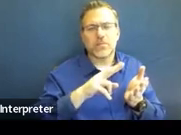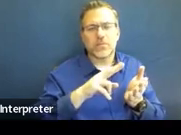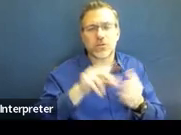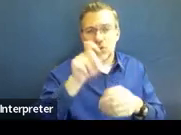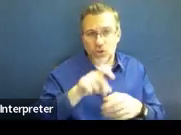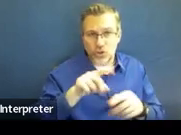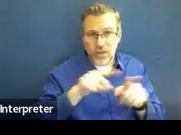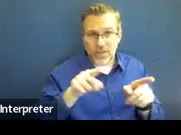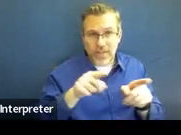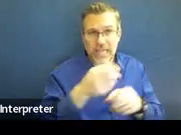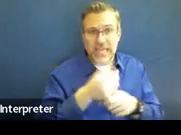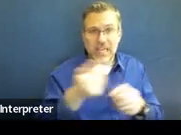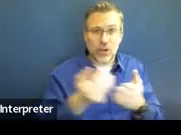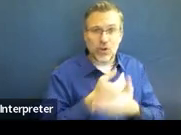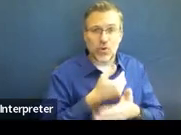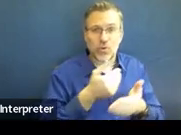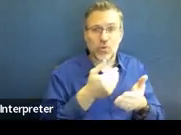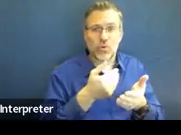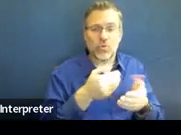they obtain a new consent form?